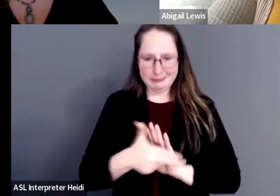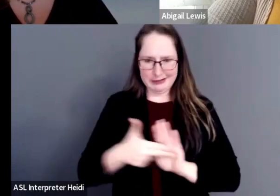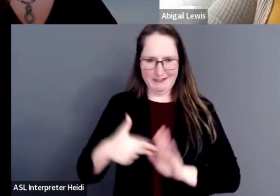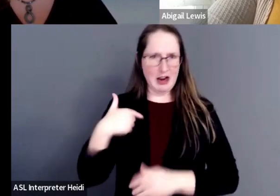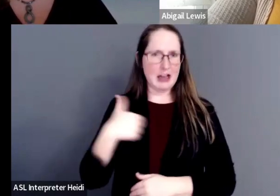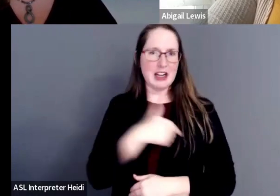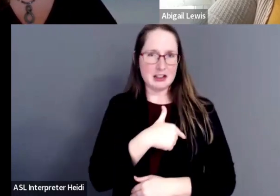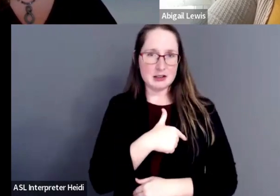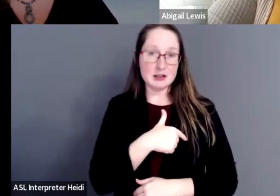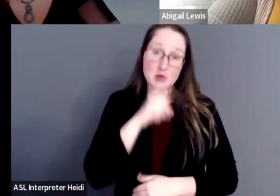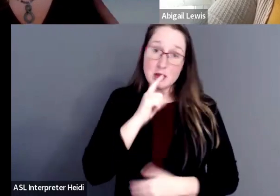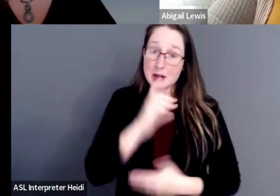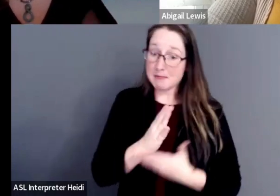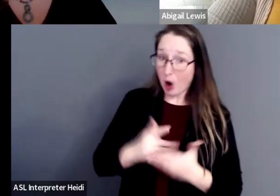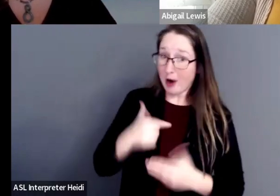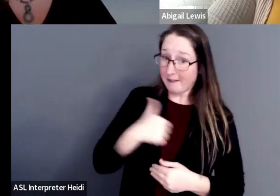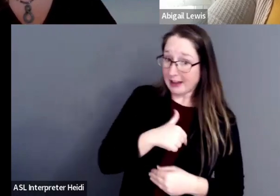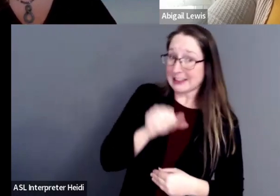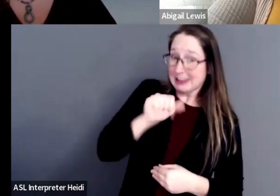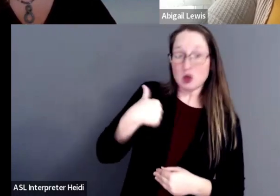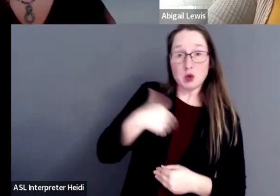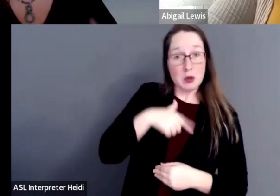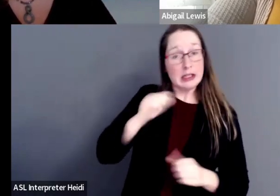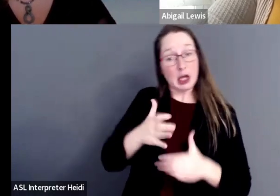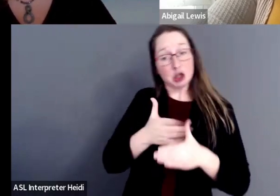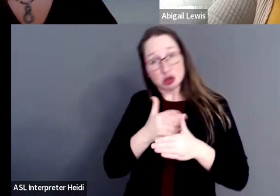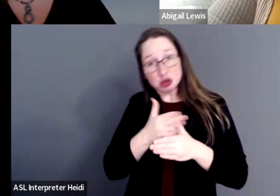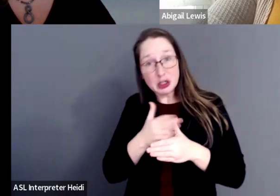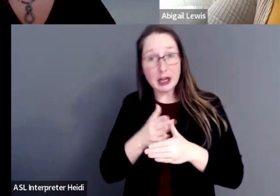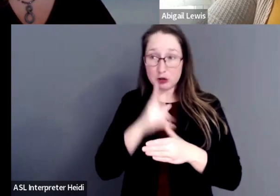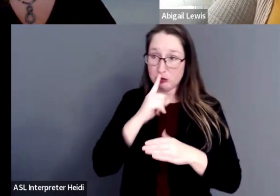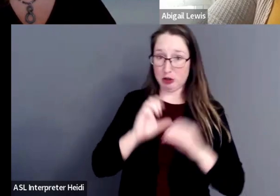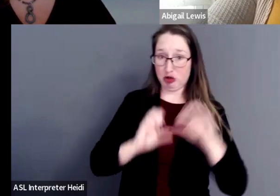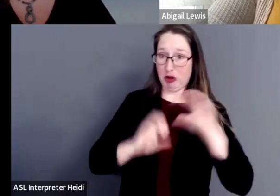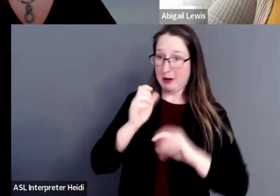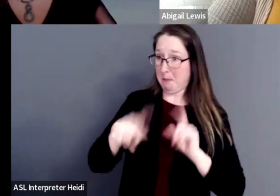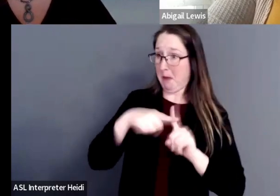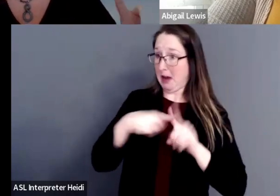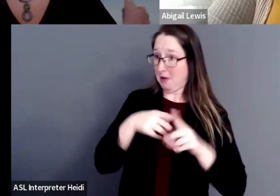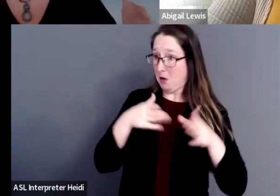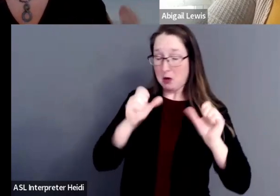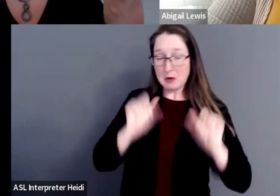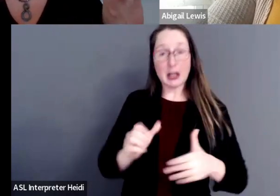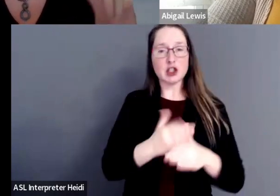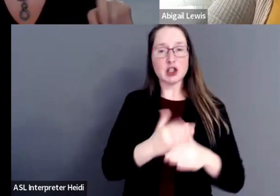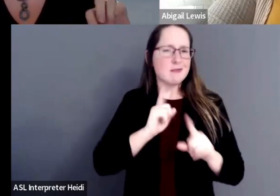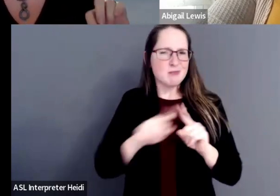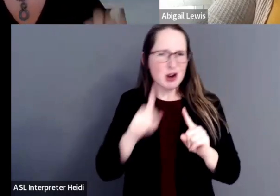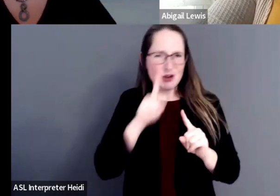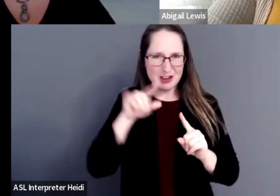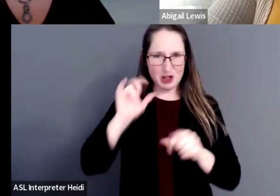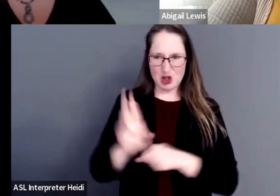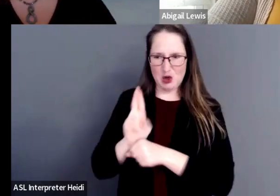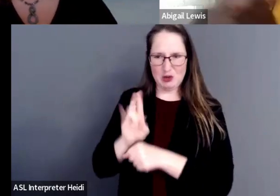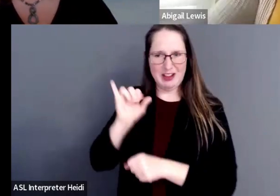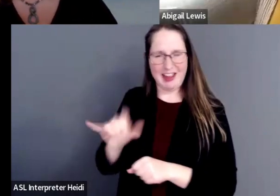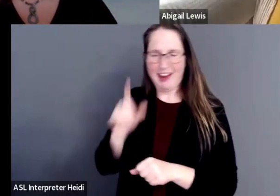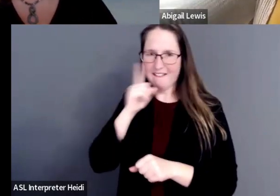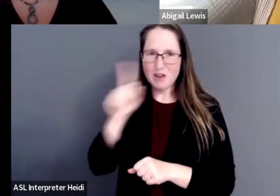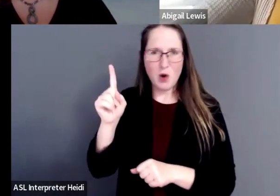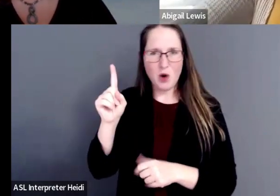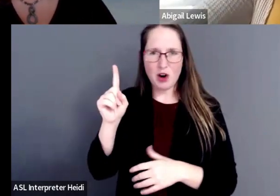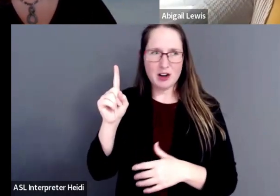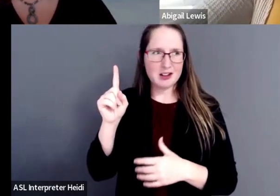It's part of us that we can share in a very constructive, positive way, but we shouldn't use it to